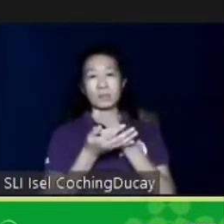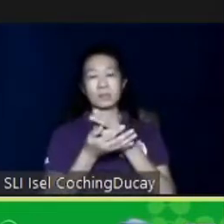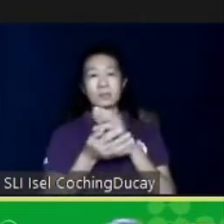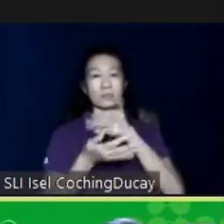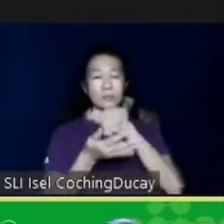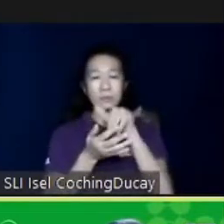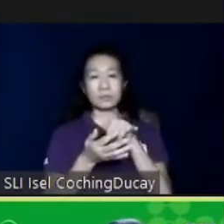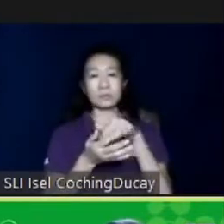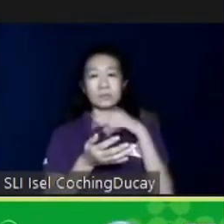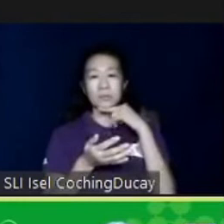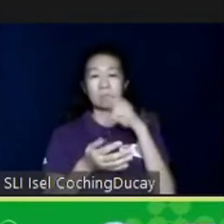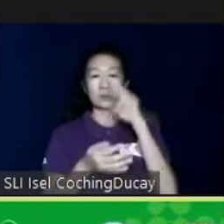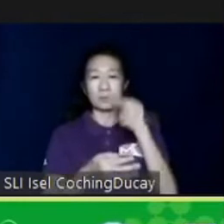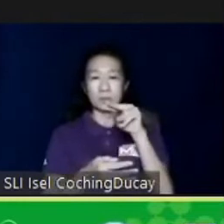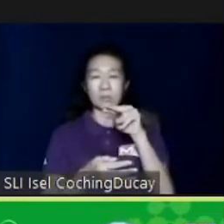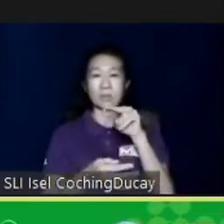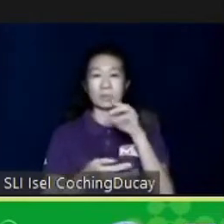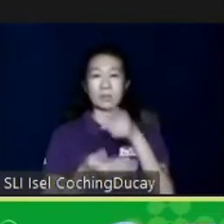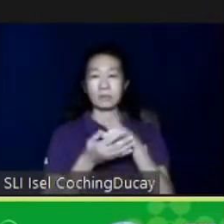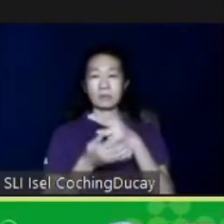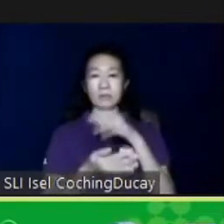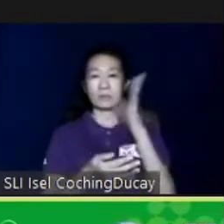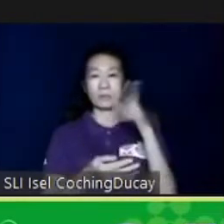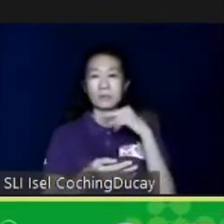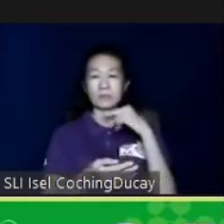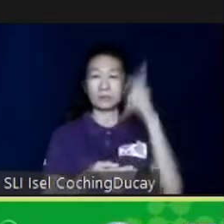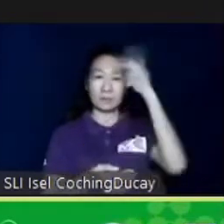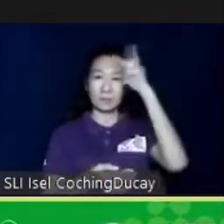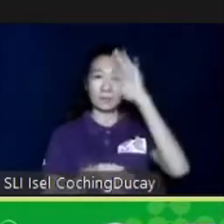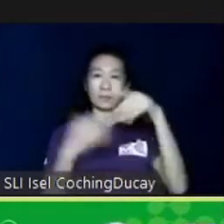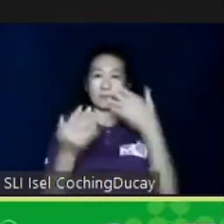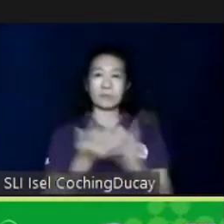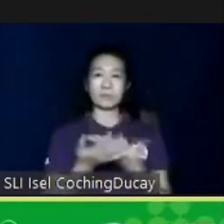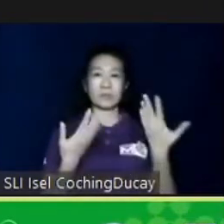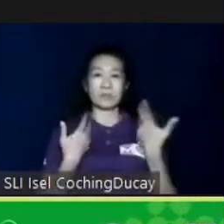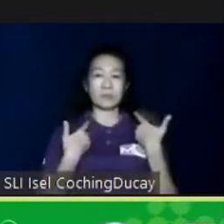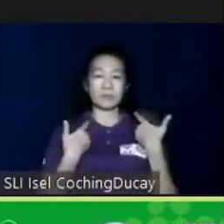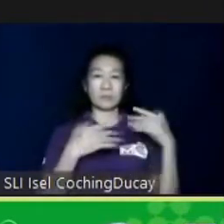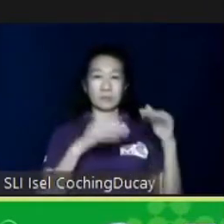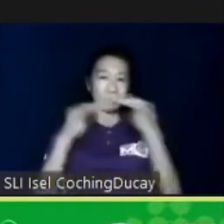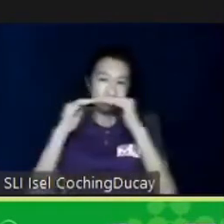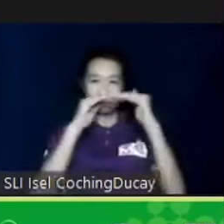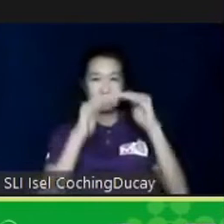will not. With this philosophy, everybody will have a level playing field.